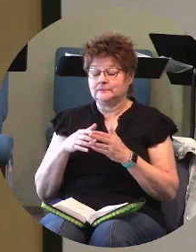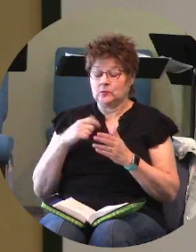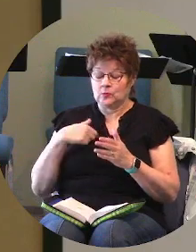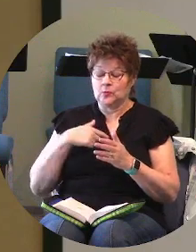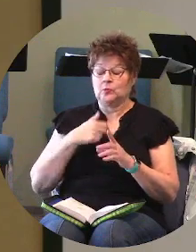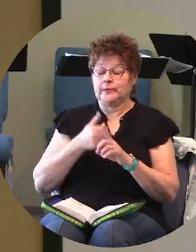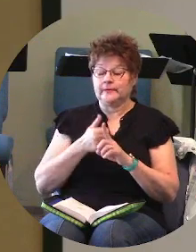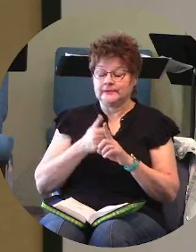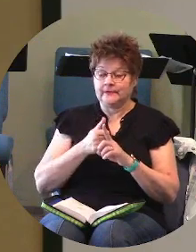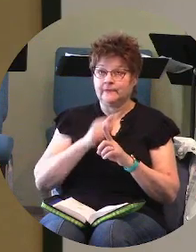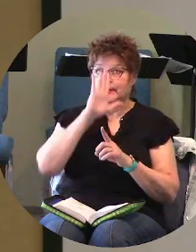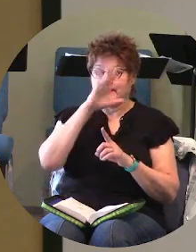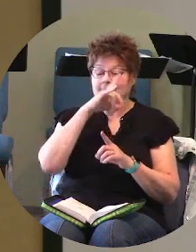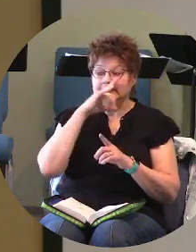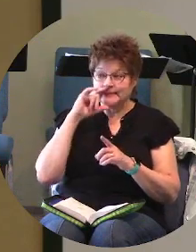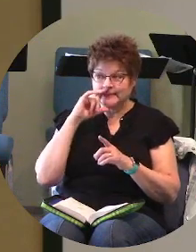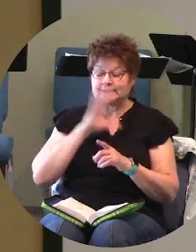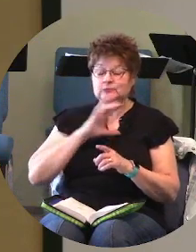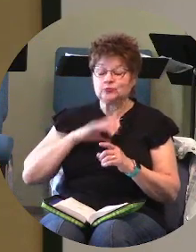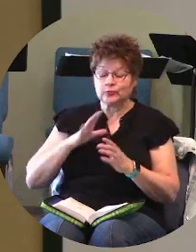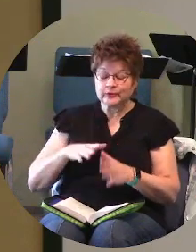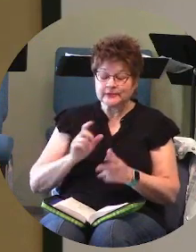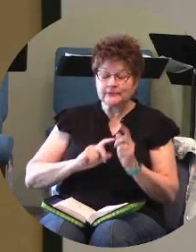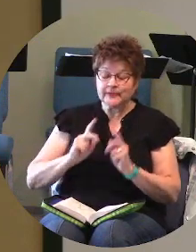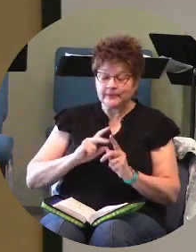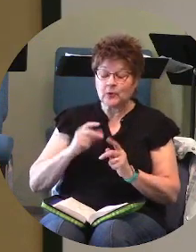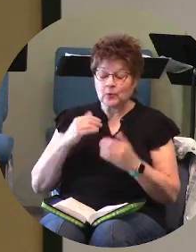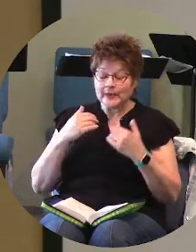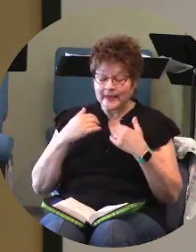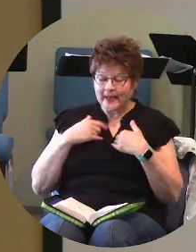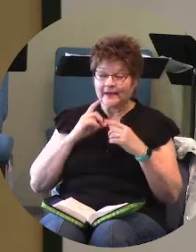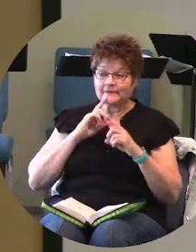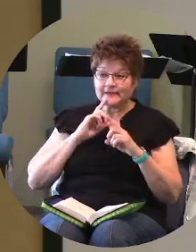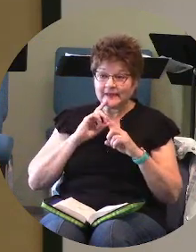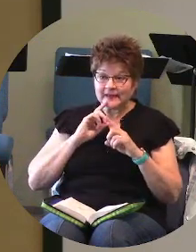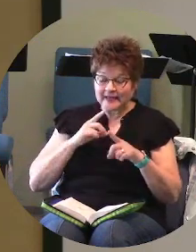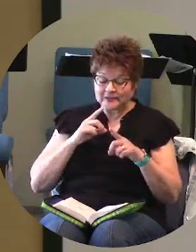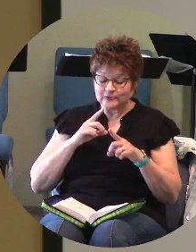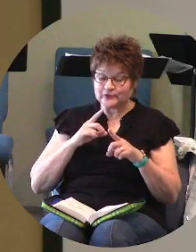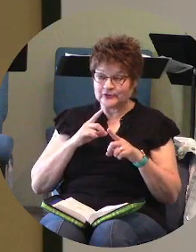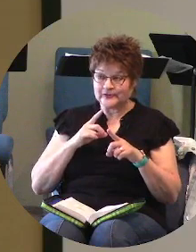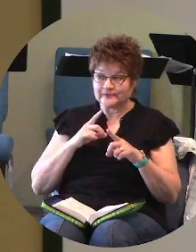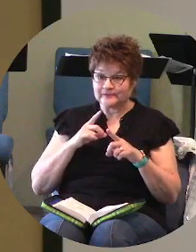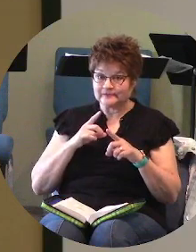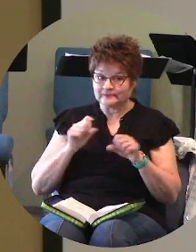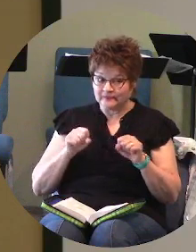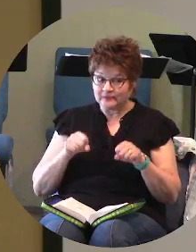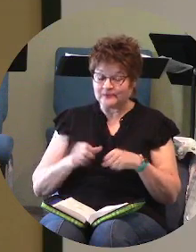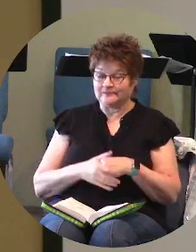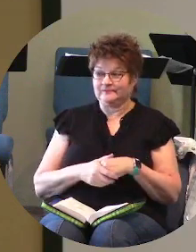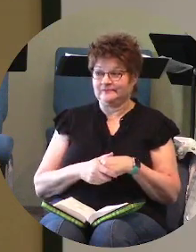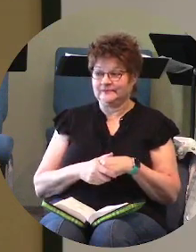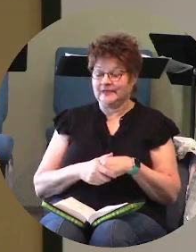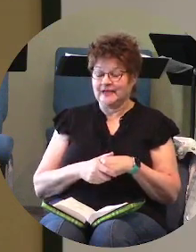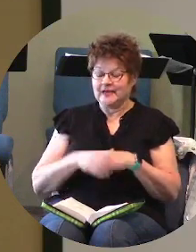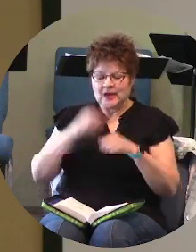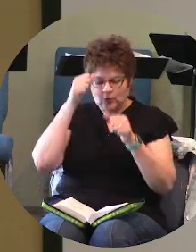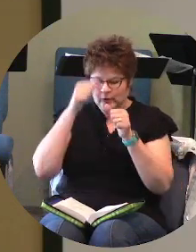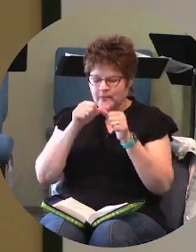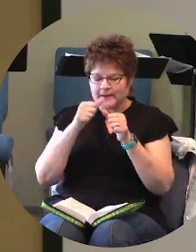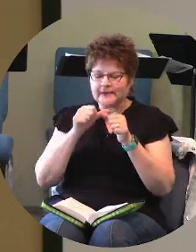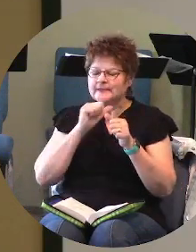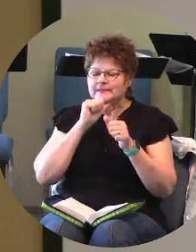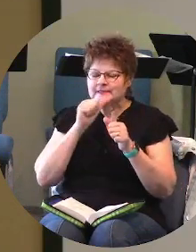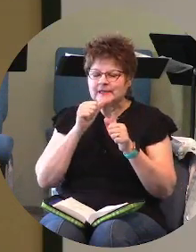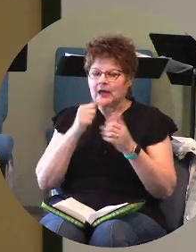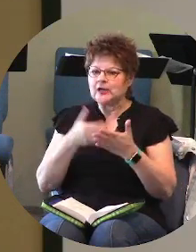christians we we have the answers at our disposal now i want to remind you this is not a new testament